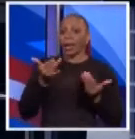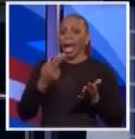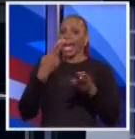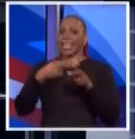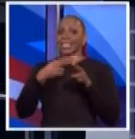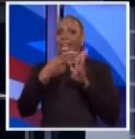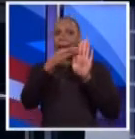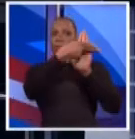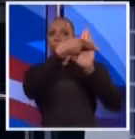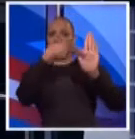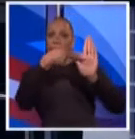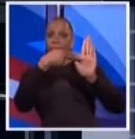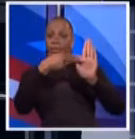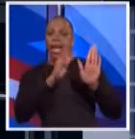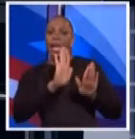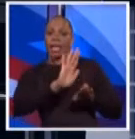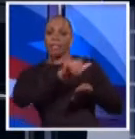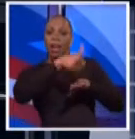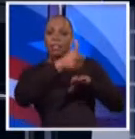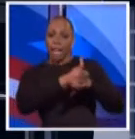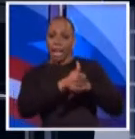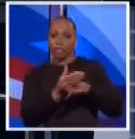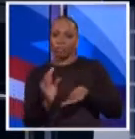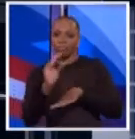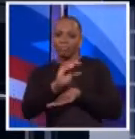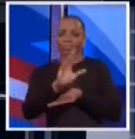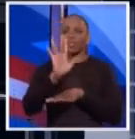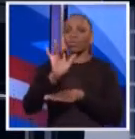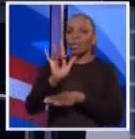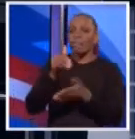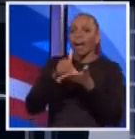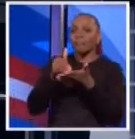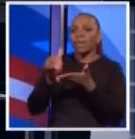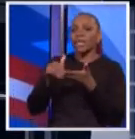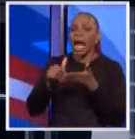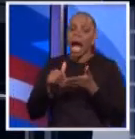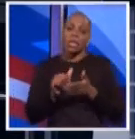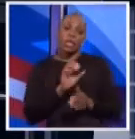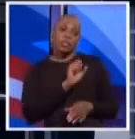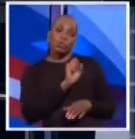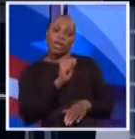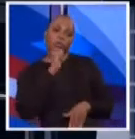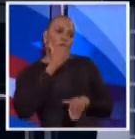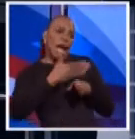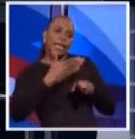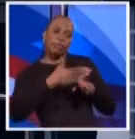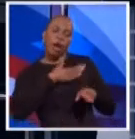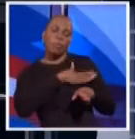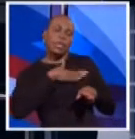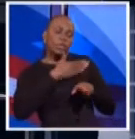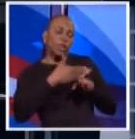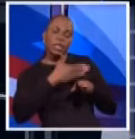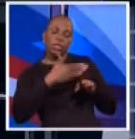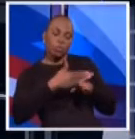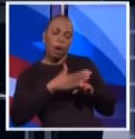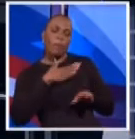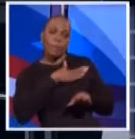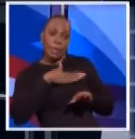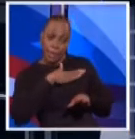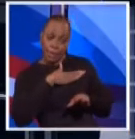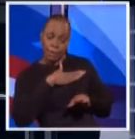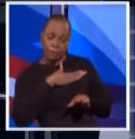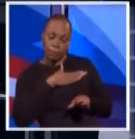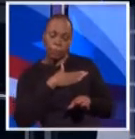because the foundation has pledged $25 million. It's not a question about your dad. Stringer, please do not interrupt. It's not question Please do not interrupt, sir. Okay? A little?